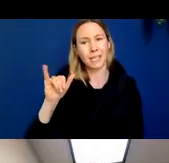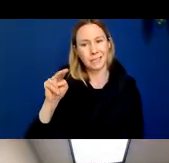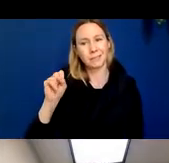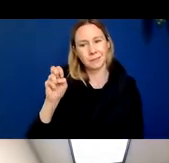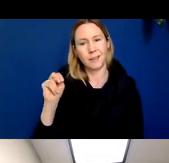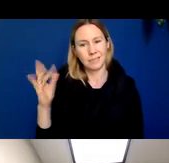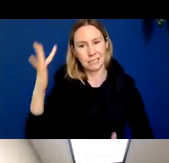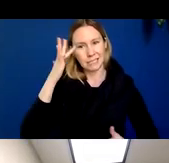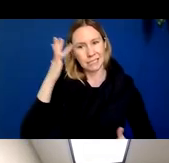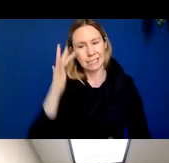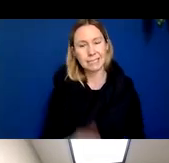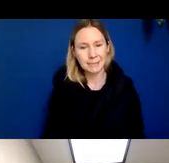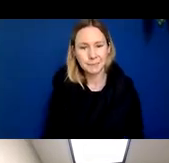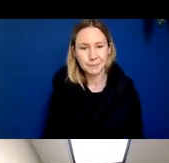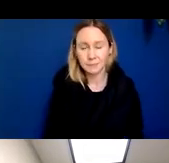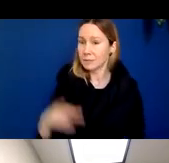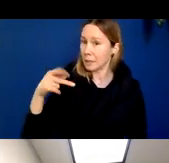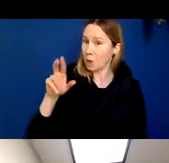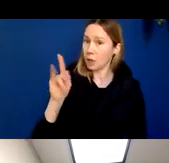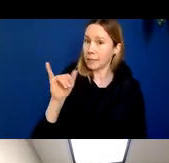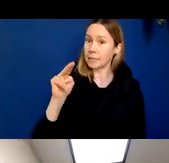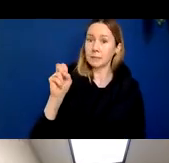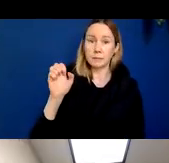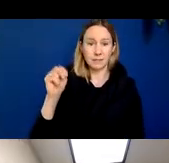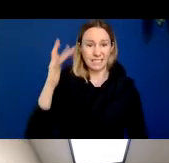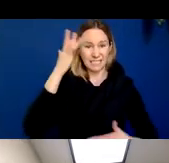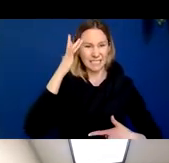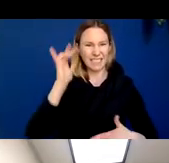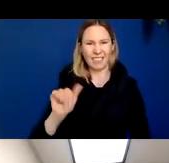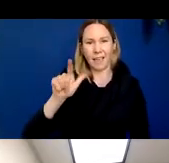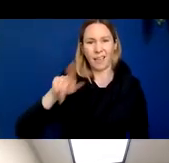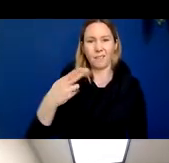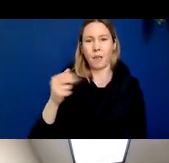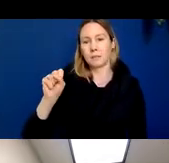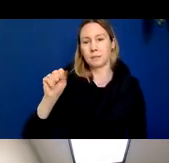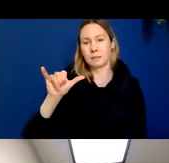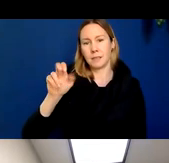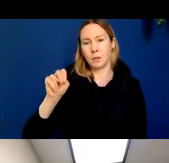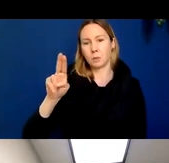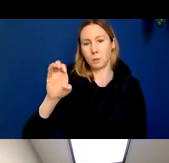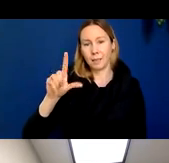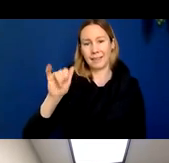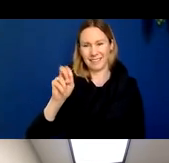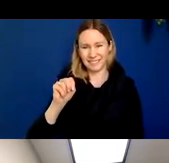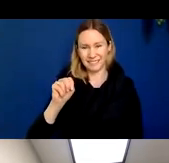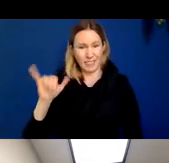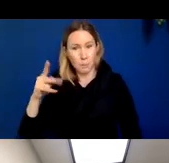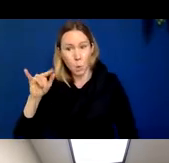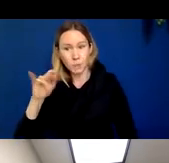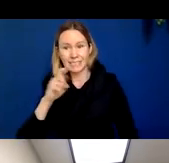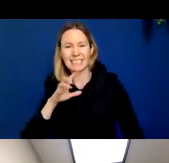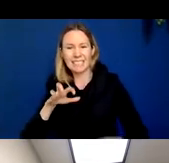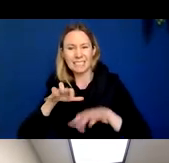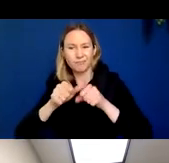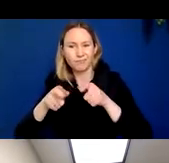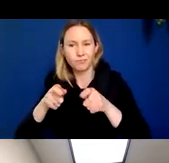in the case of Parkinson's disease, this alpha-synuclein protein is accumulating, is invading the parts of the brain that control